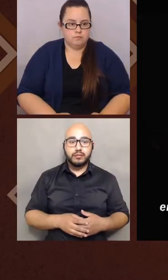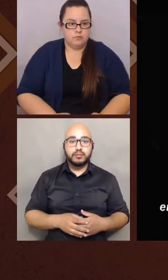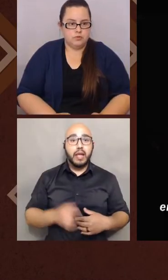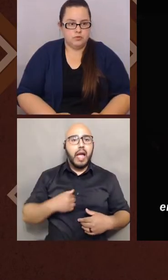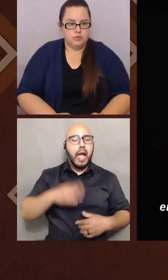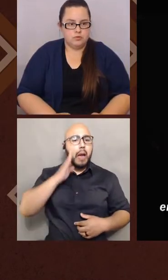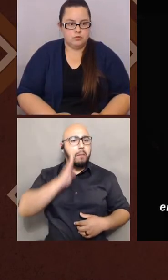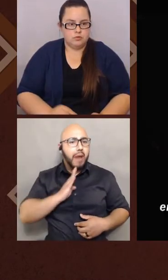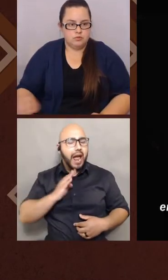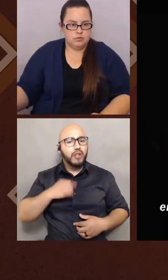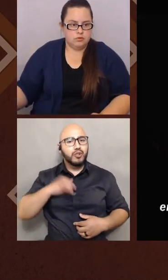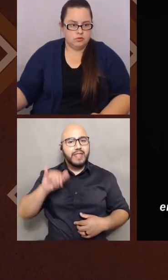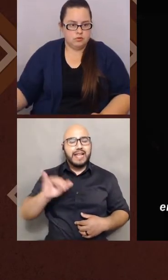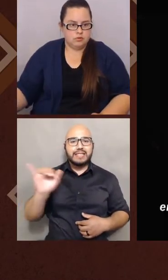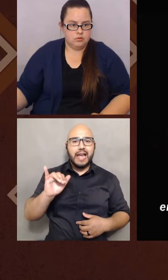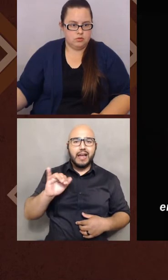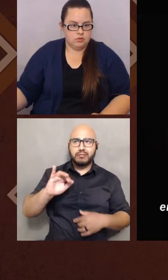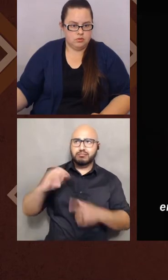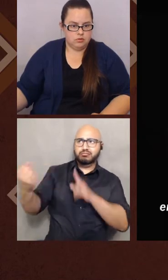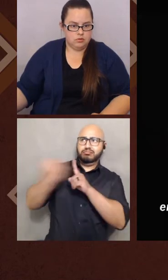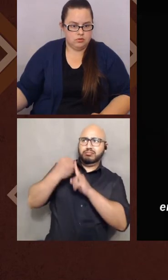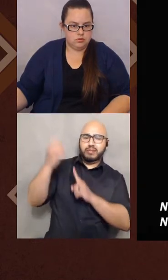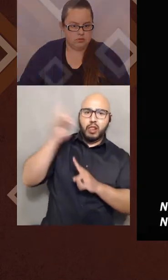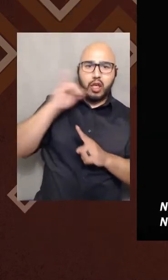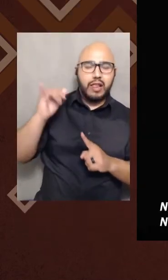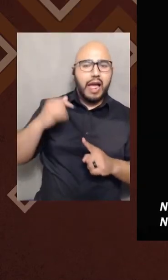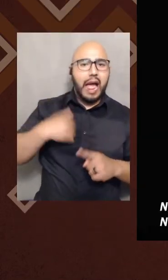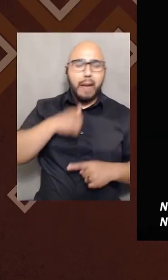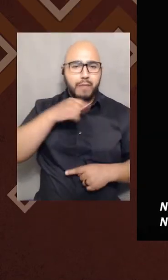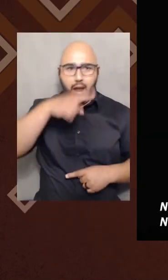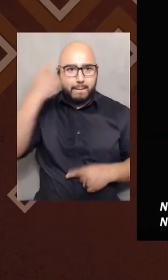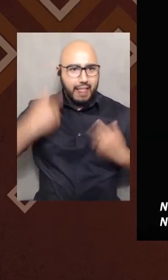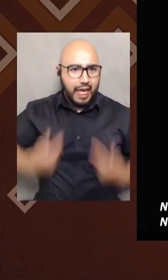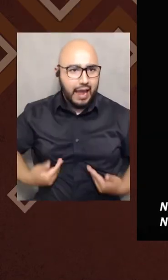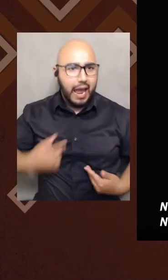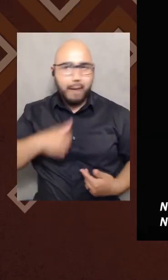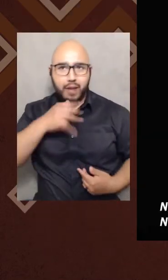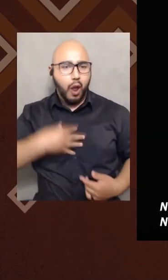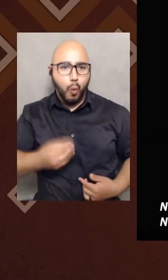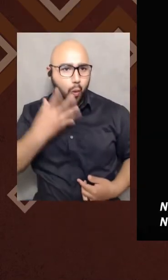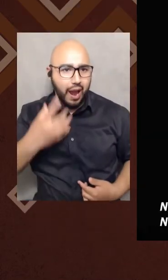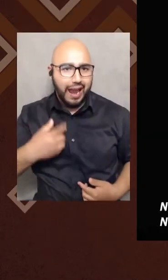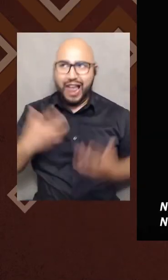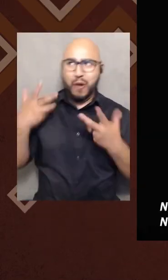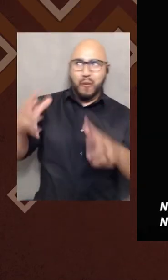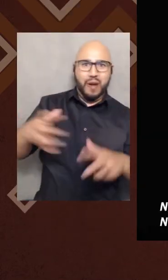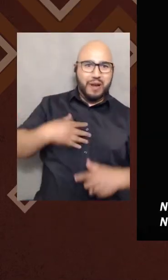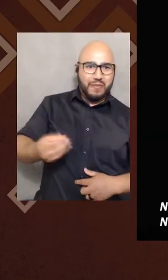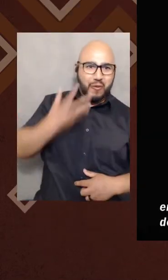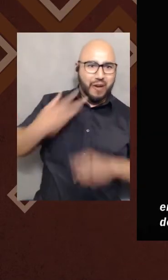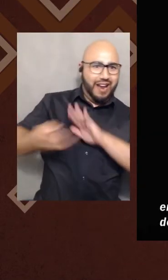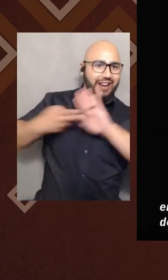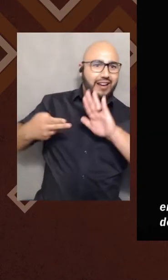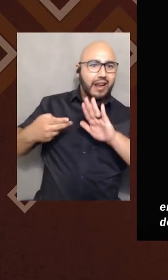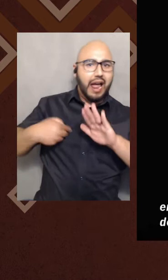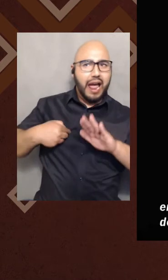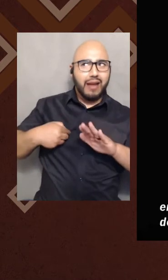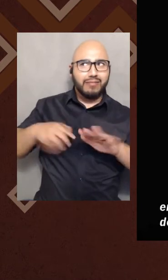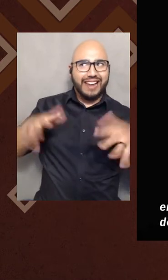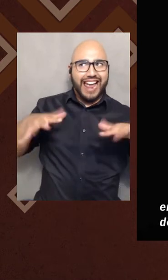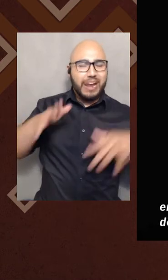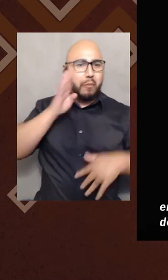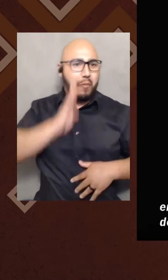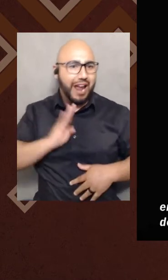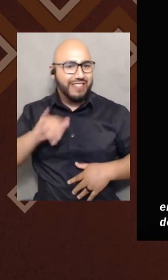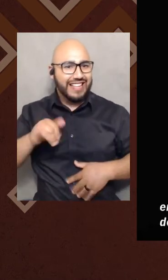color. So you're, like, I'm brown. So that's kind of, like, where it came. Like, I'm not, I'm not black and I'm not white and I don't want to be white. So I'm